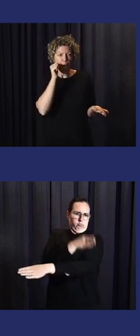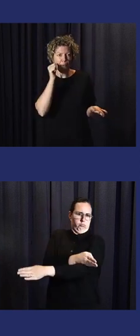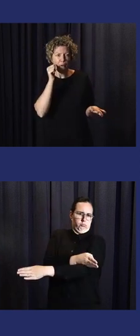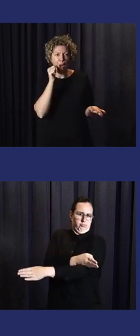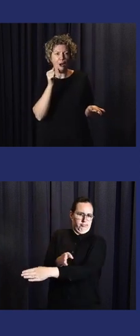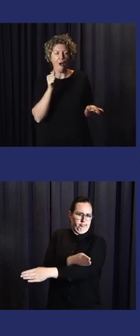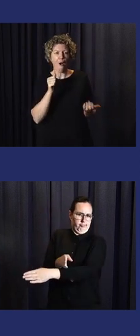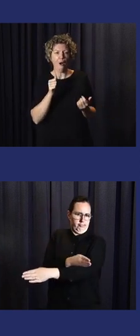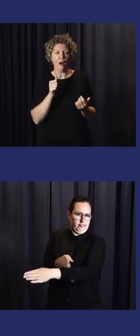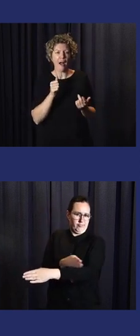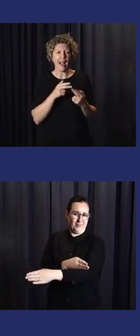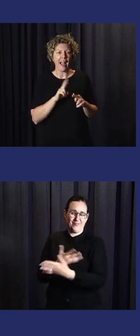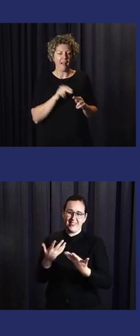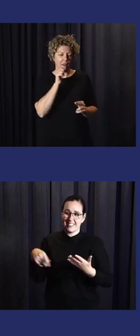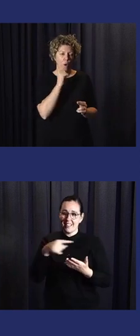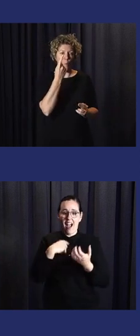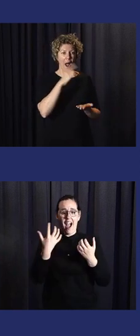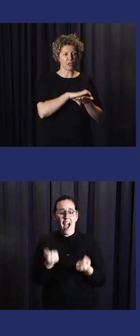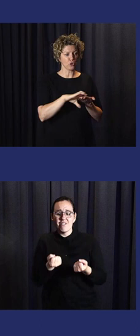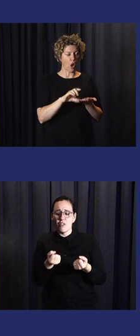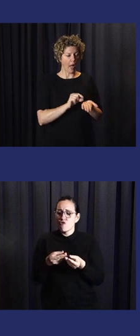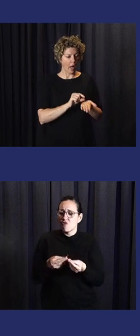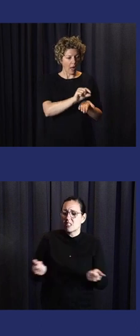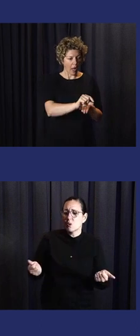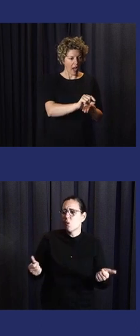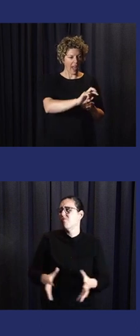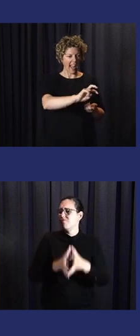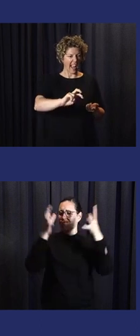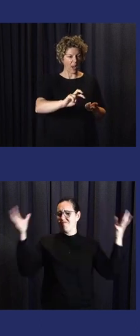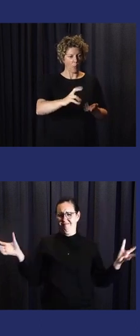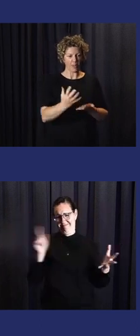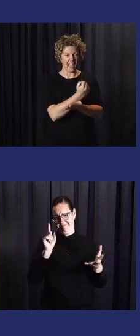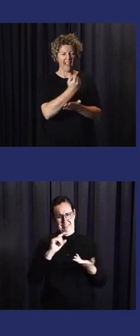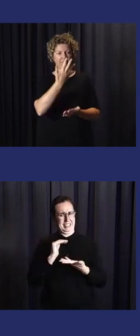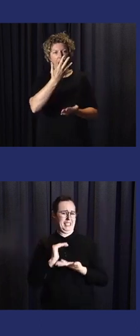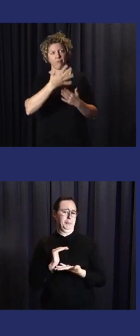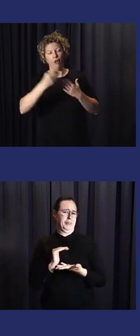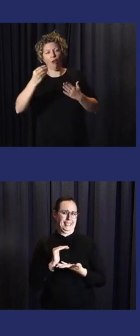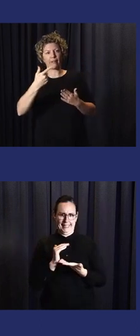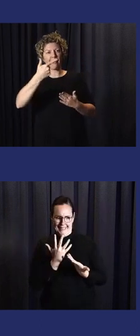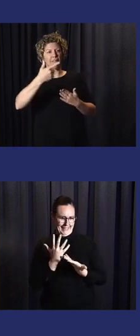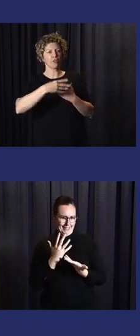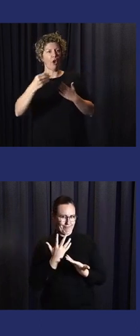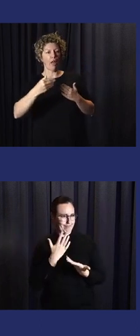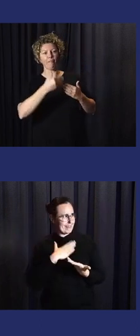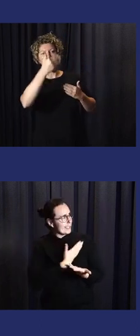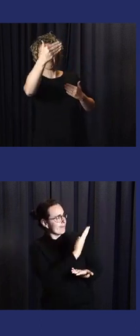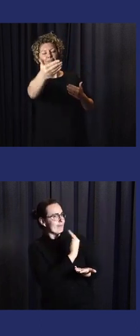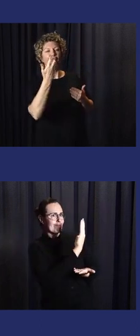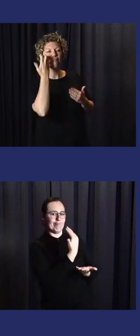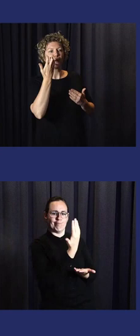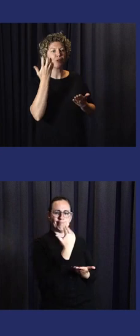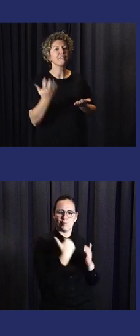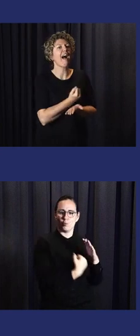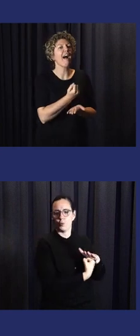resources. We know that we invest $1 in advance, we